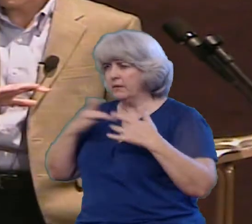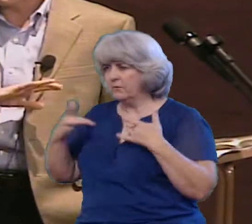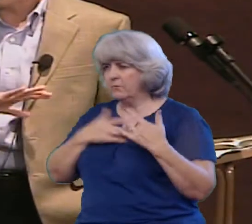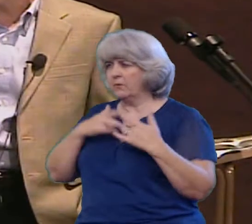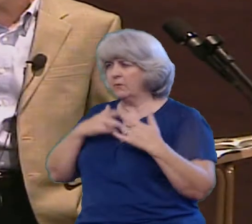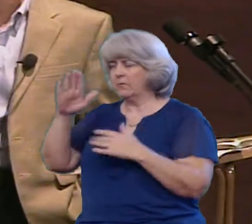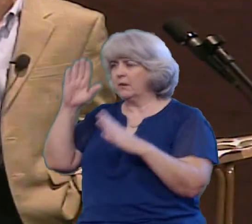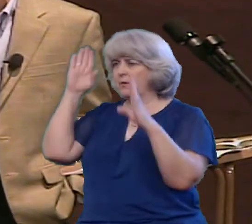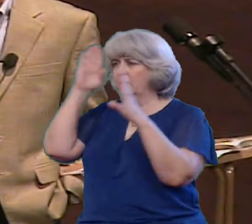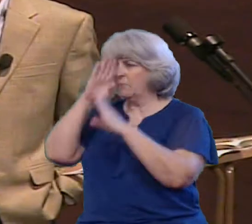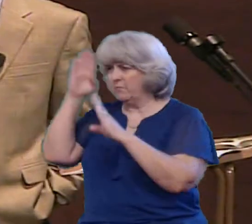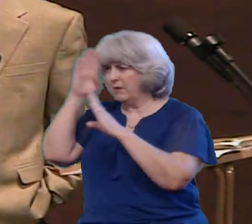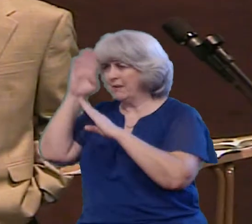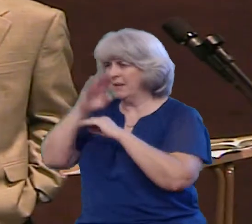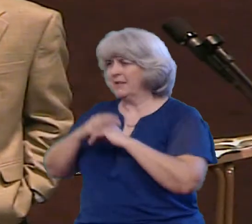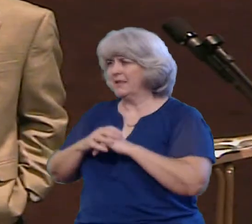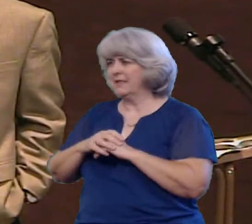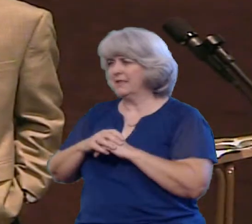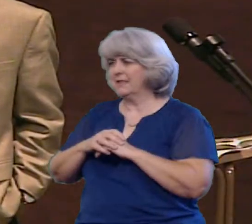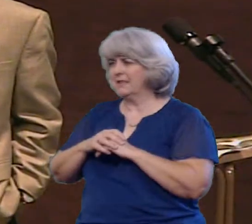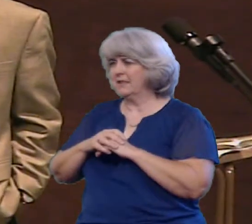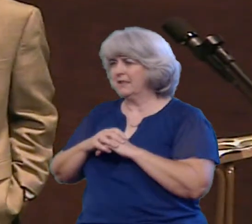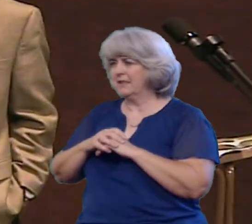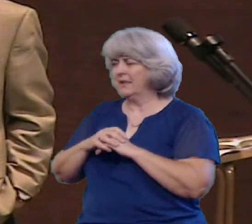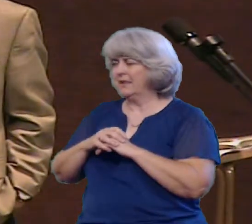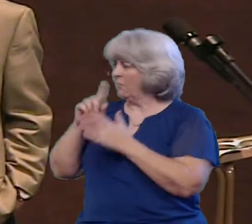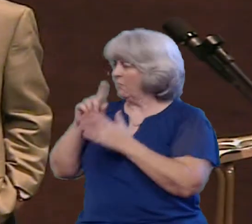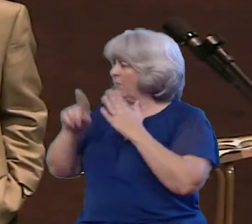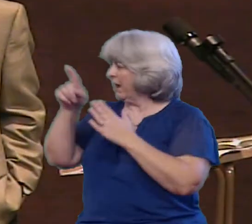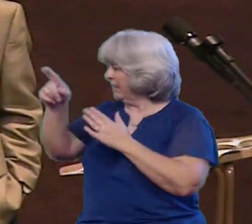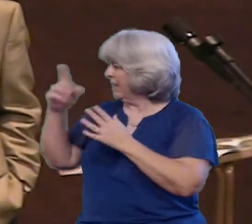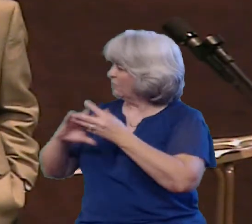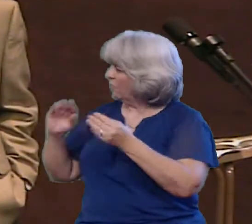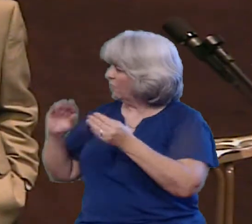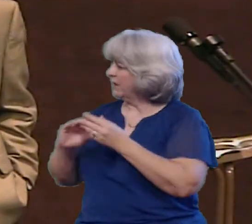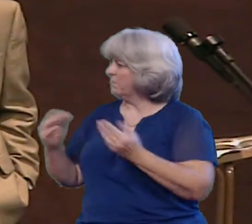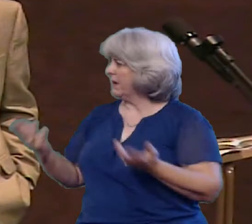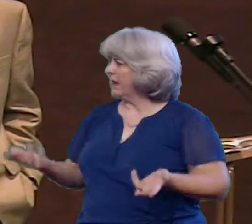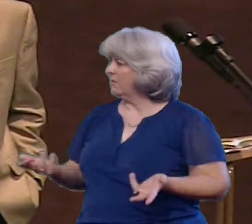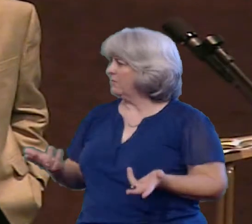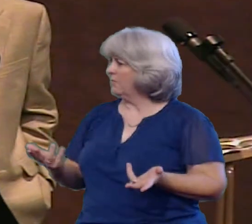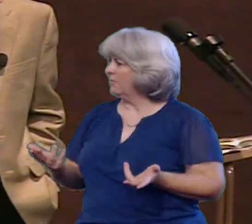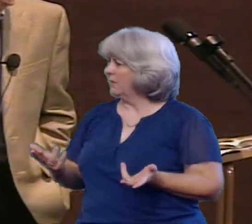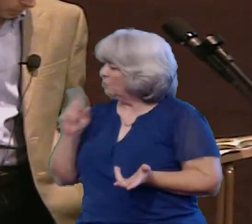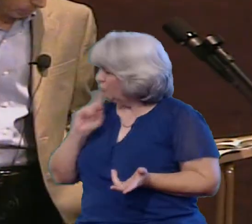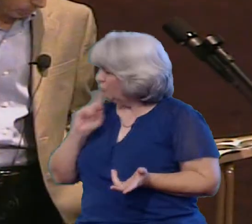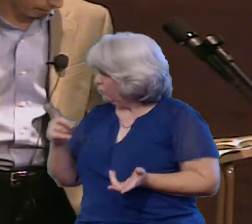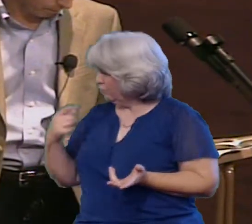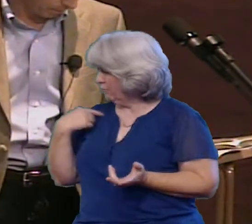And everything else that somebody else is trying to tell you? Are we truly listening?